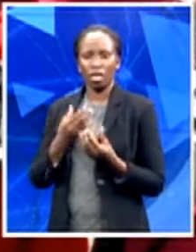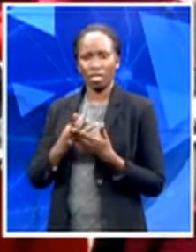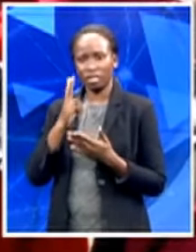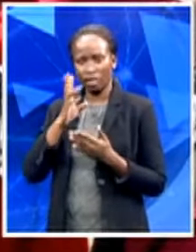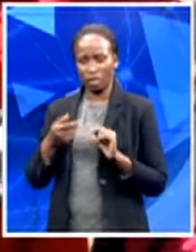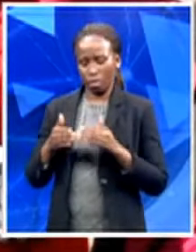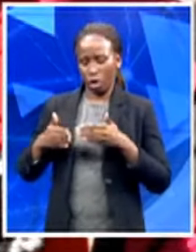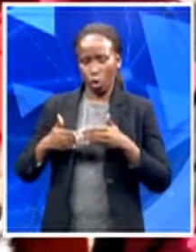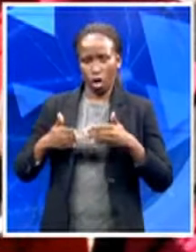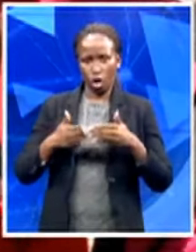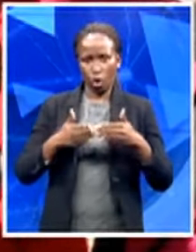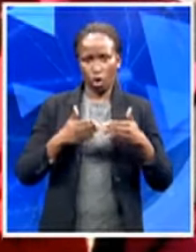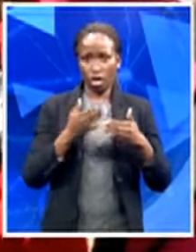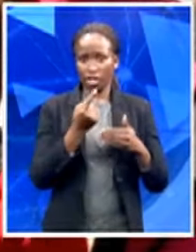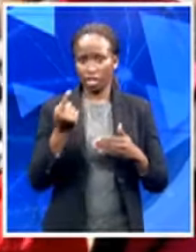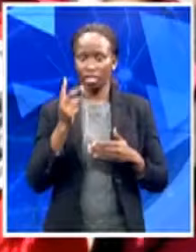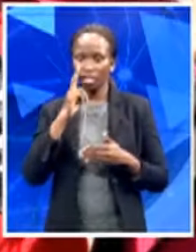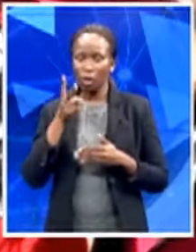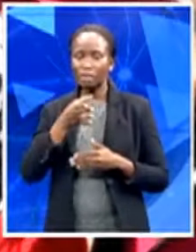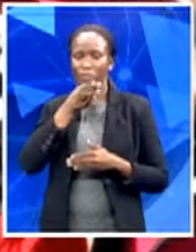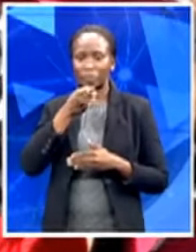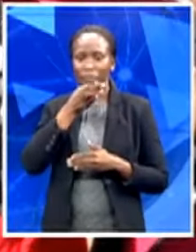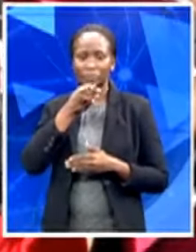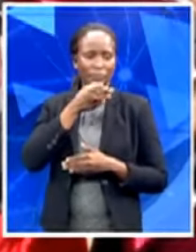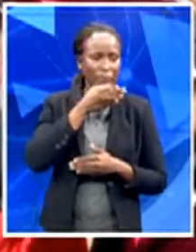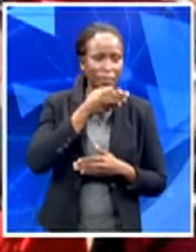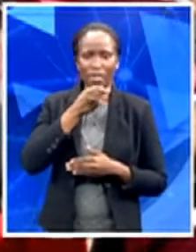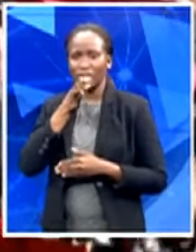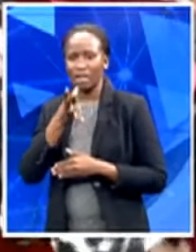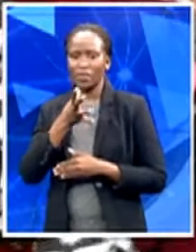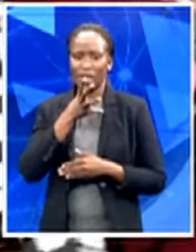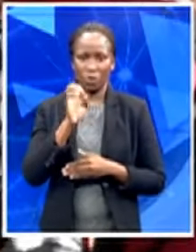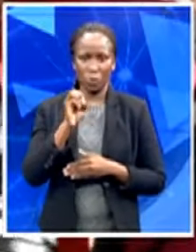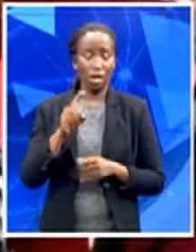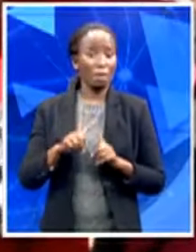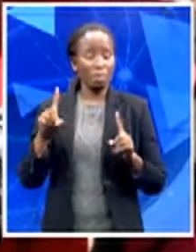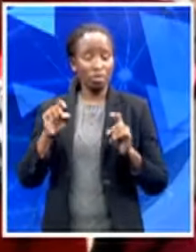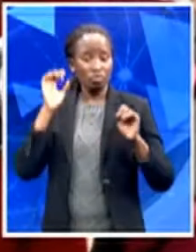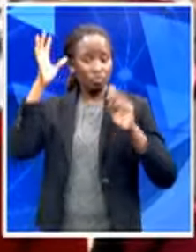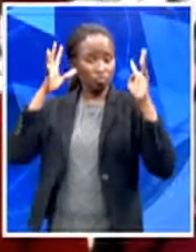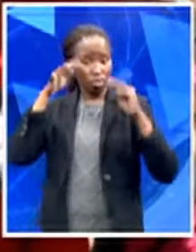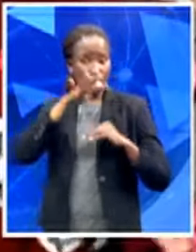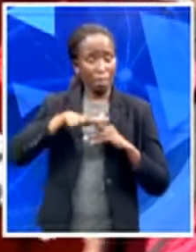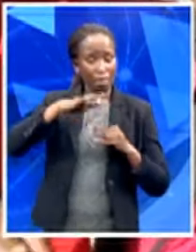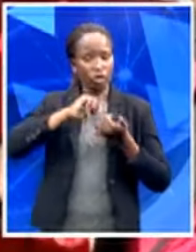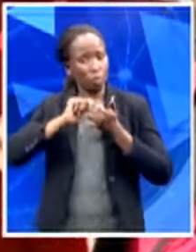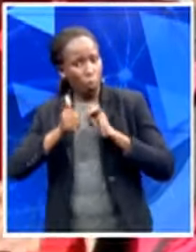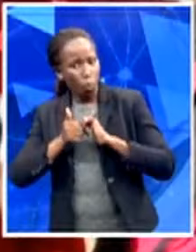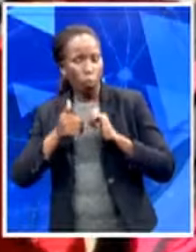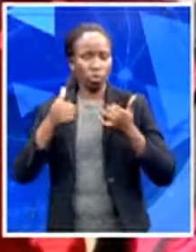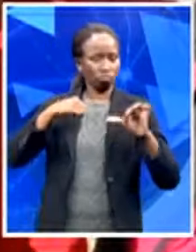tavern. But the recreational places or places to take your children to, to get a skill you will never get.